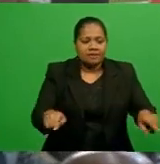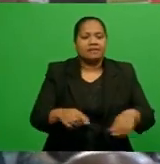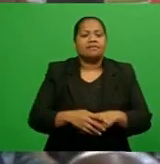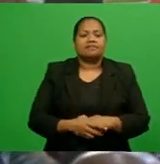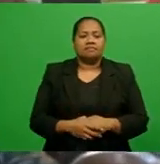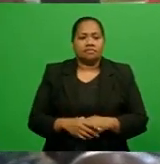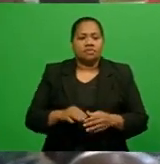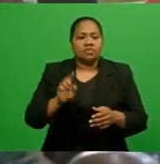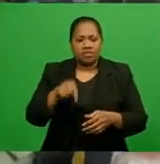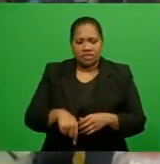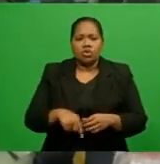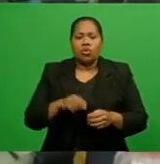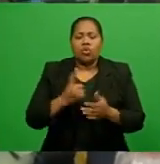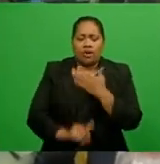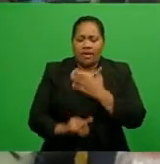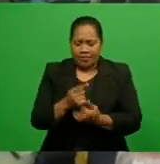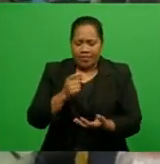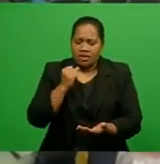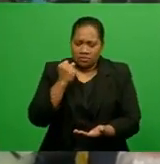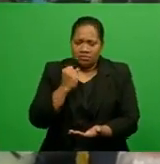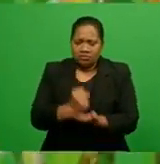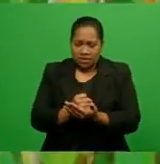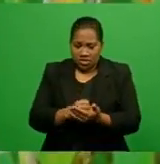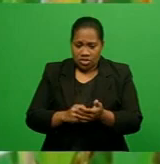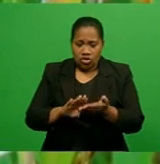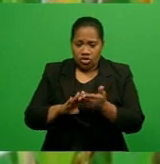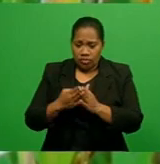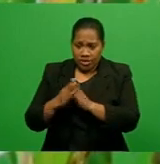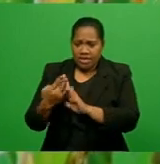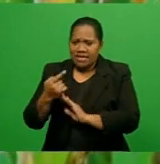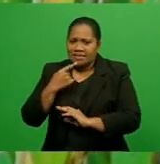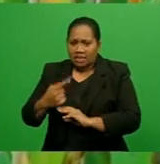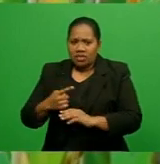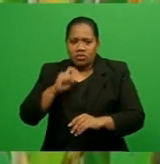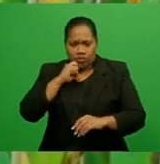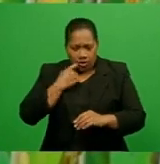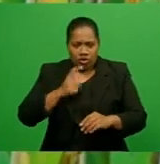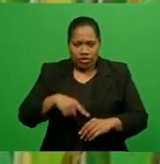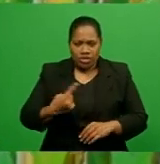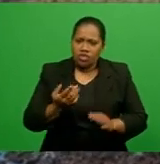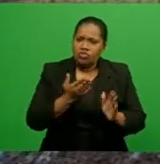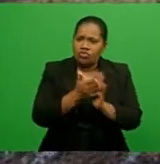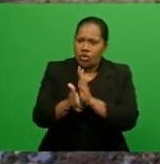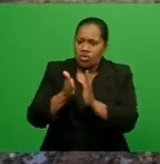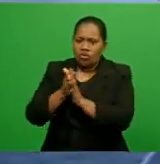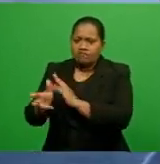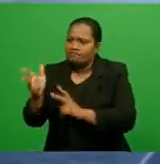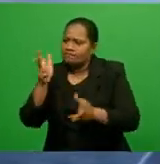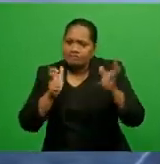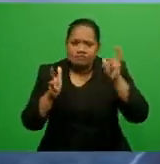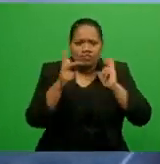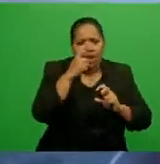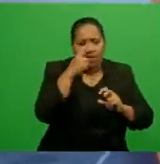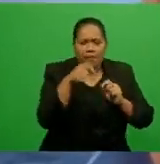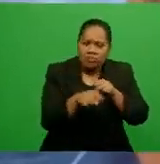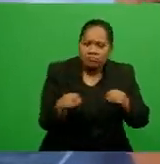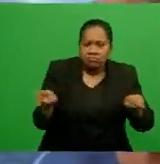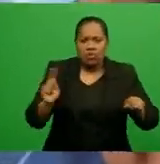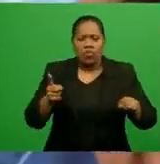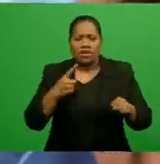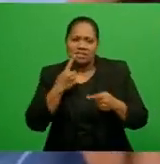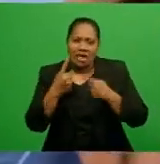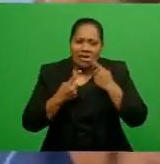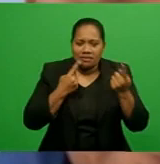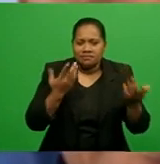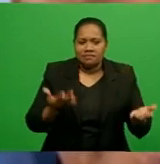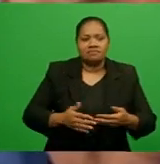serving communities, stressing they will continue to go out and listen to what people have to say. Since day